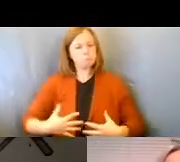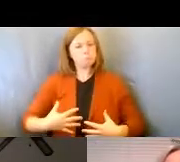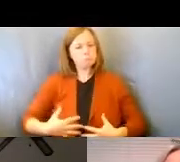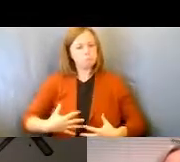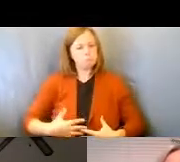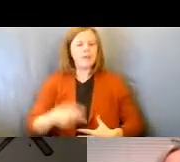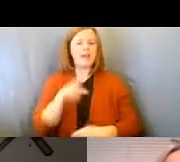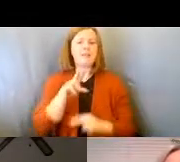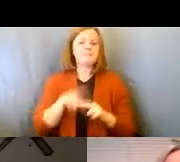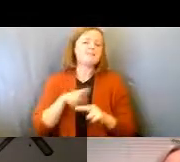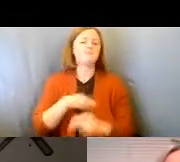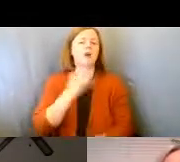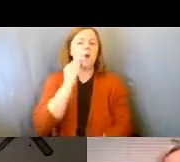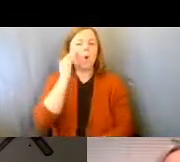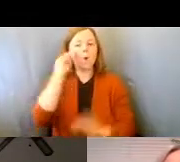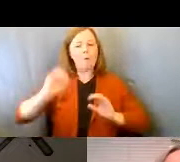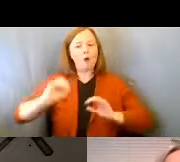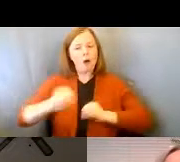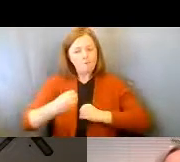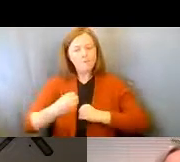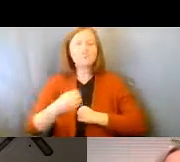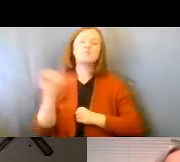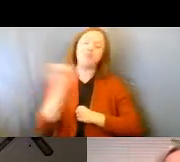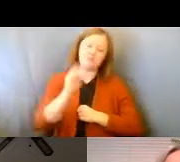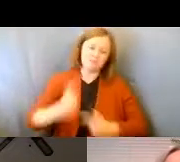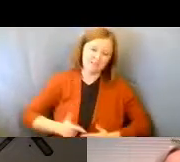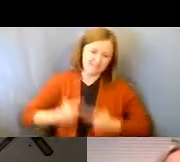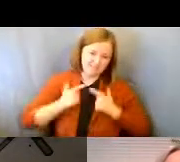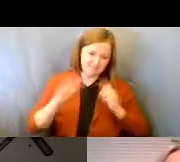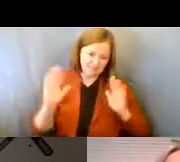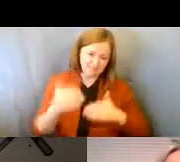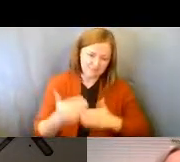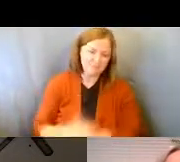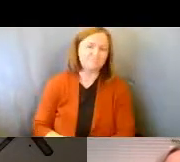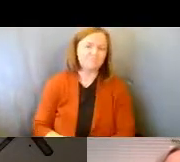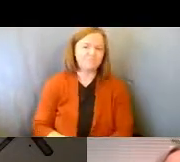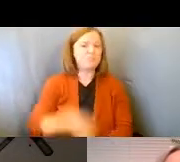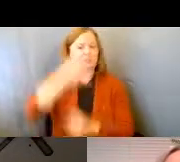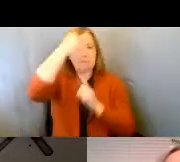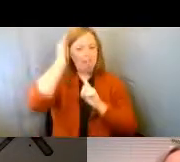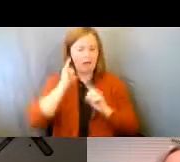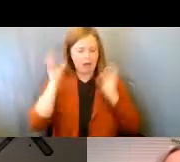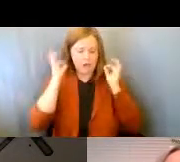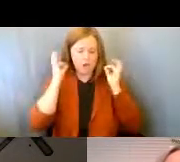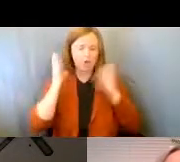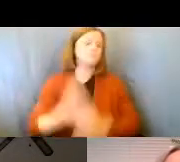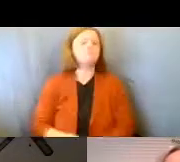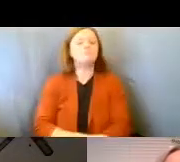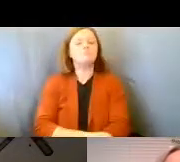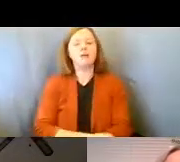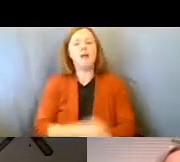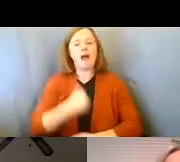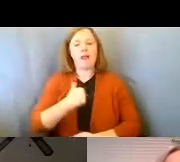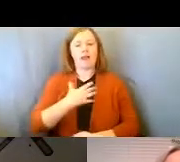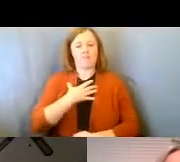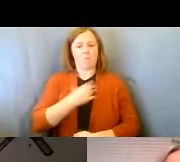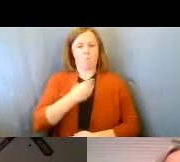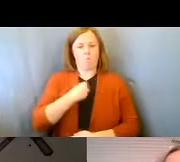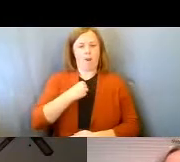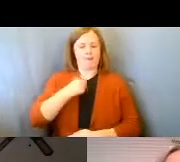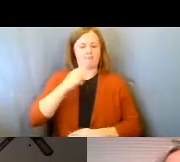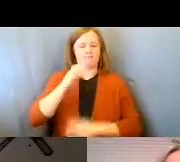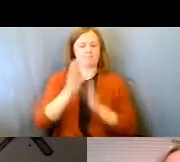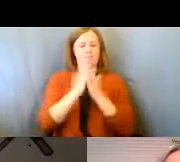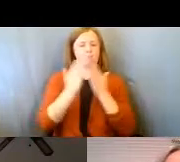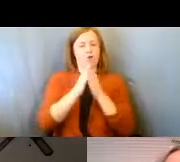I'm sitting in my home office, which is also in my living room. Um, and, um, I have a white bookcase behind me.